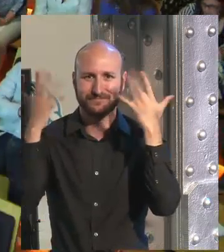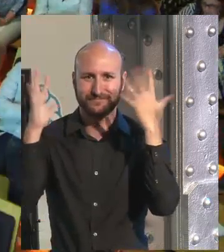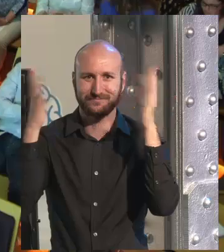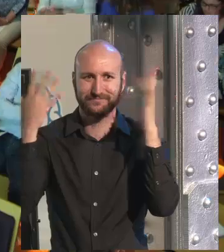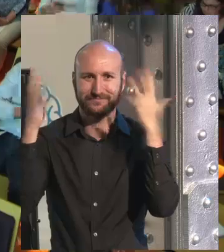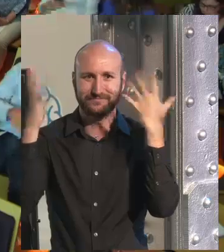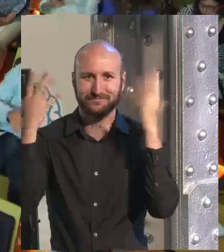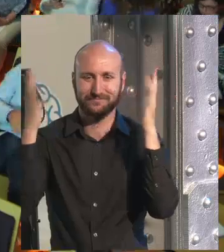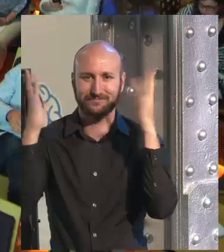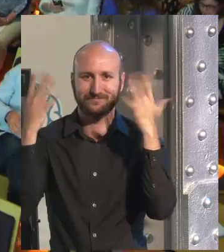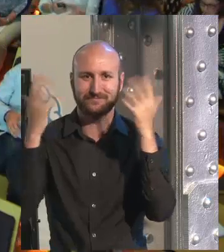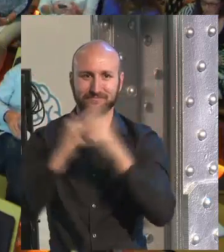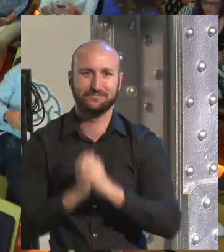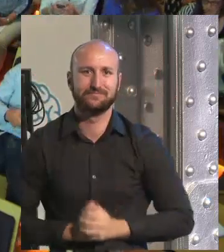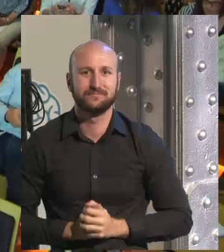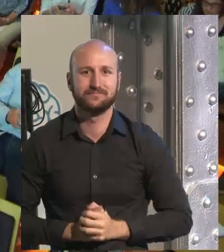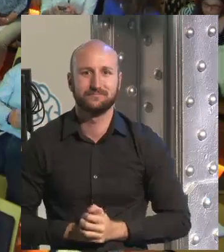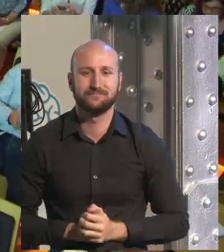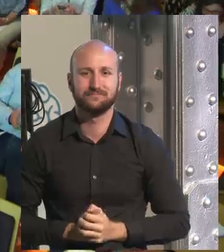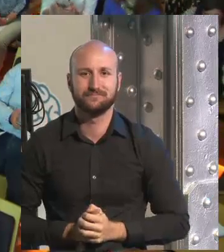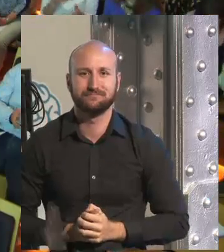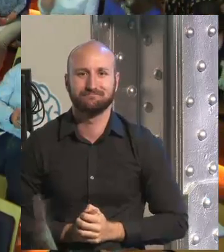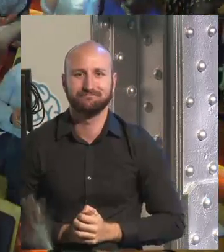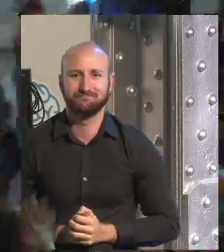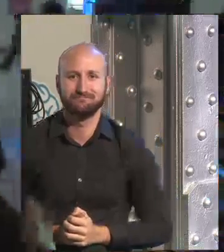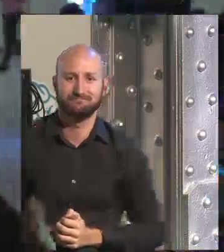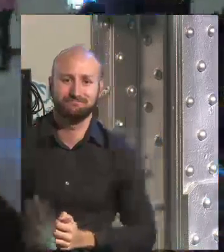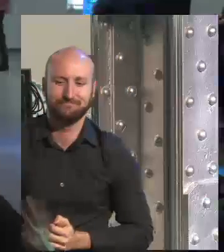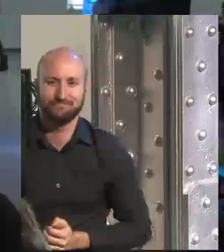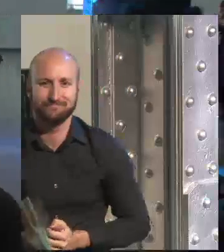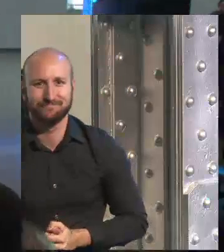us. Thank you very much. Thank you